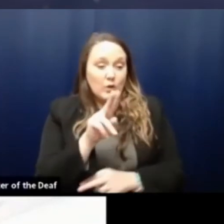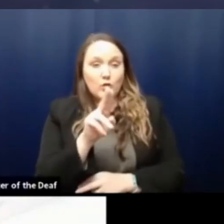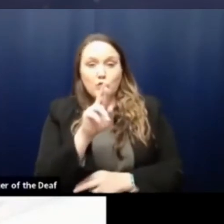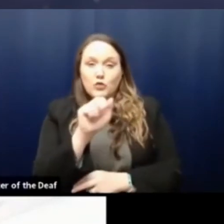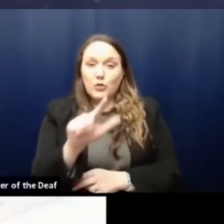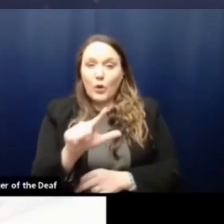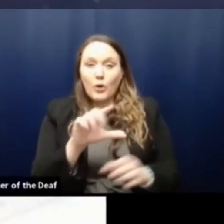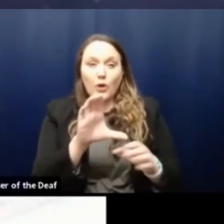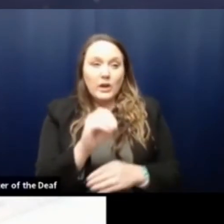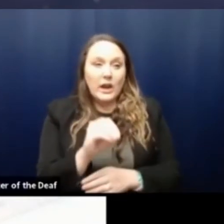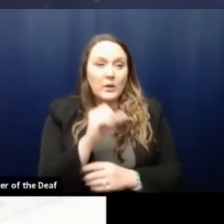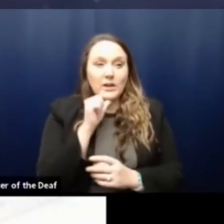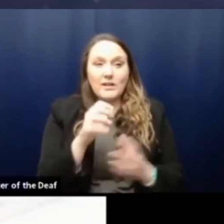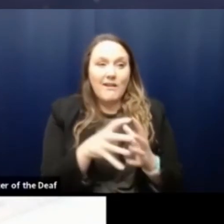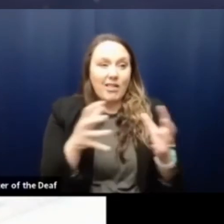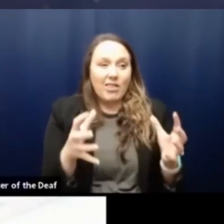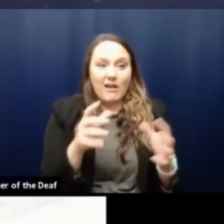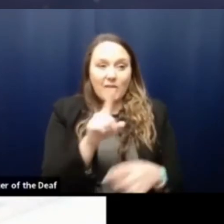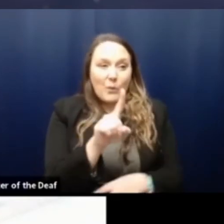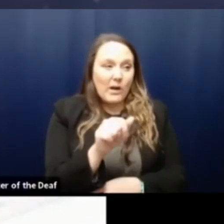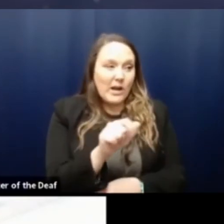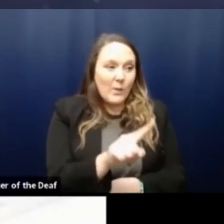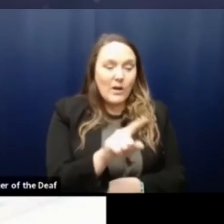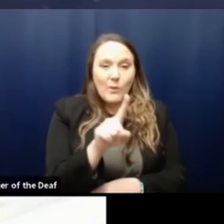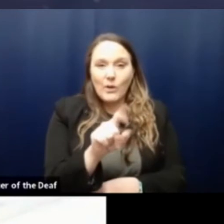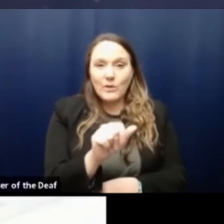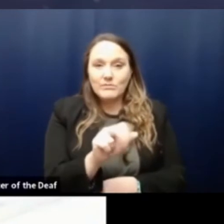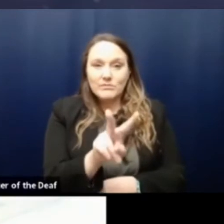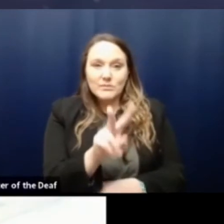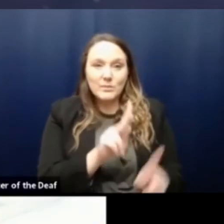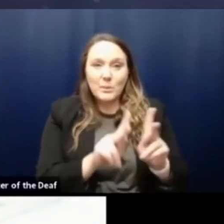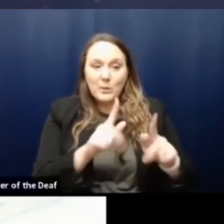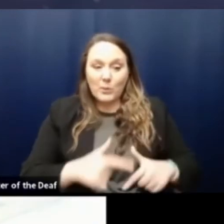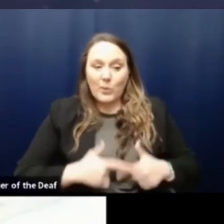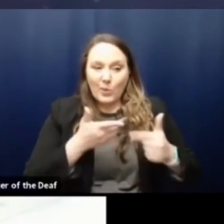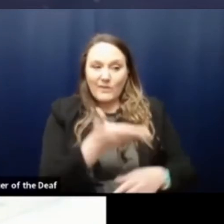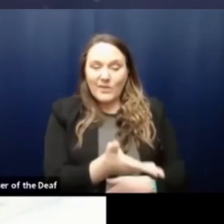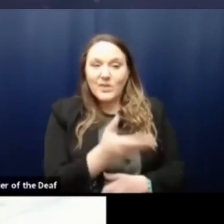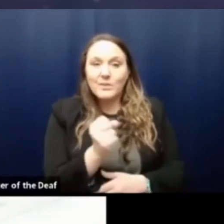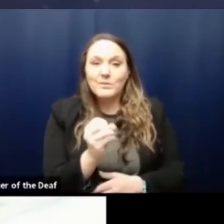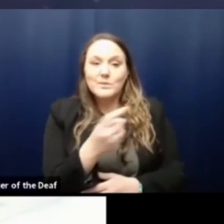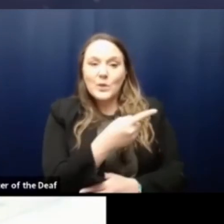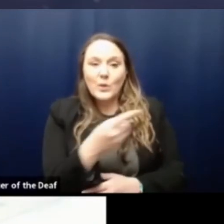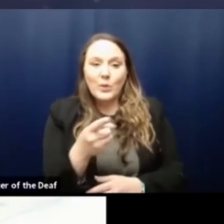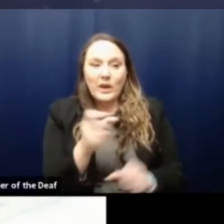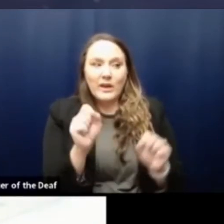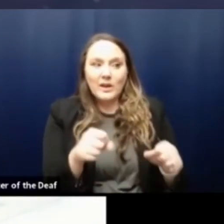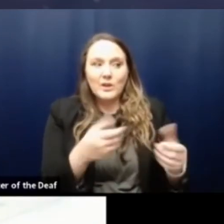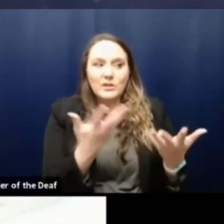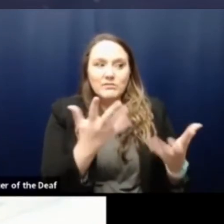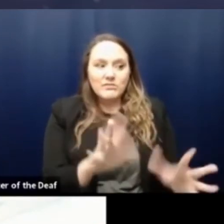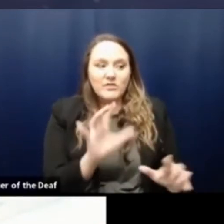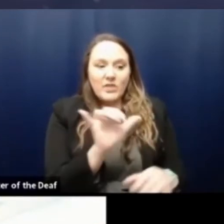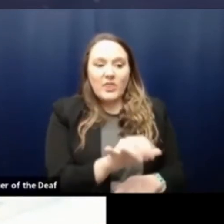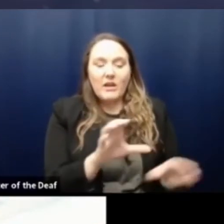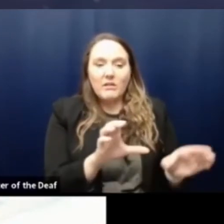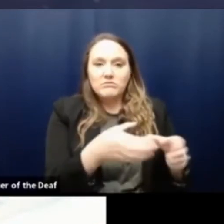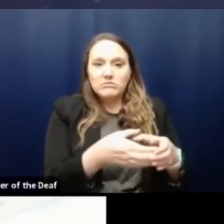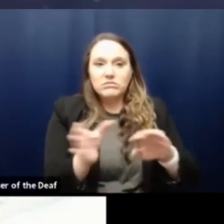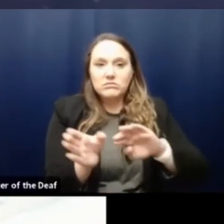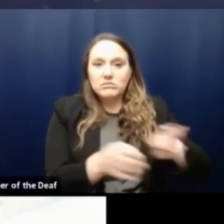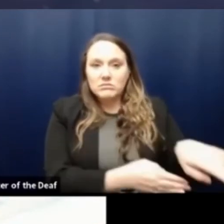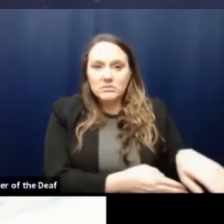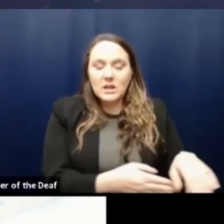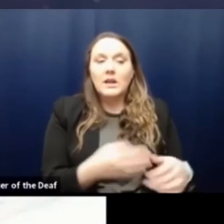of 1A1 and 1A2 people who live in that county so that they were able to move through that population pretty quickly.